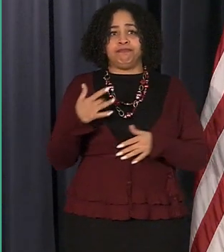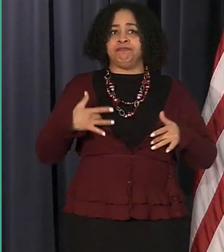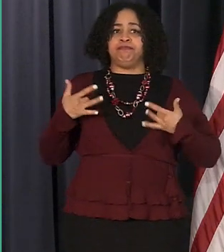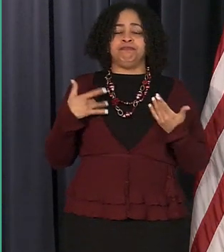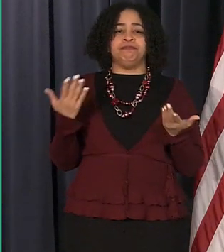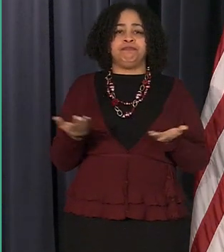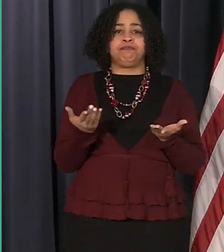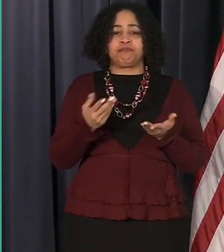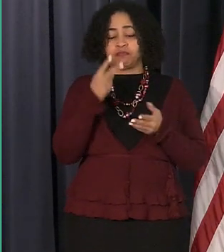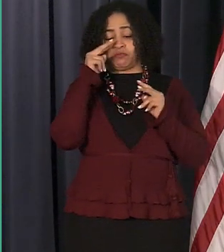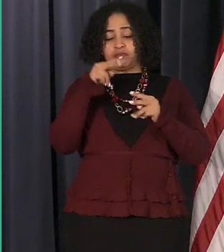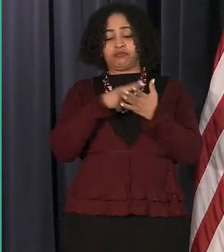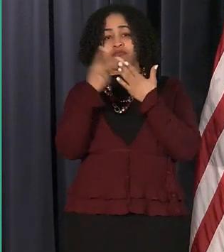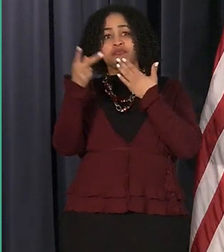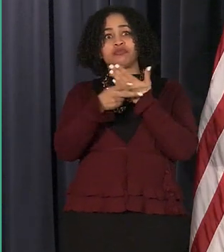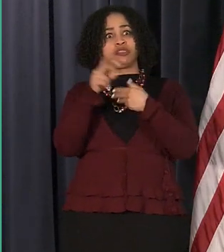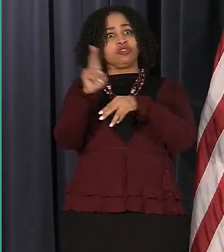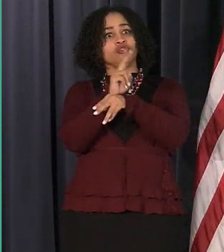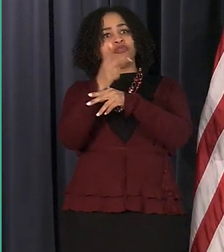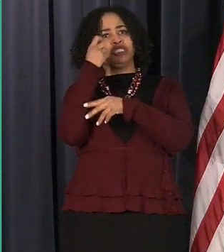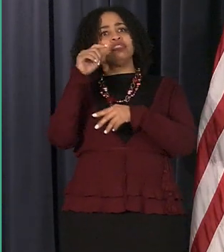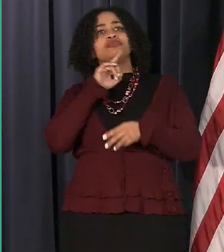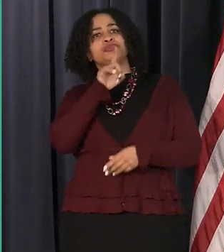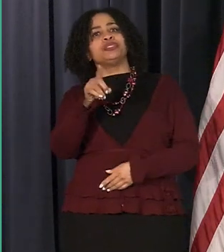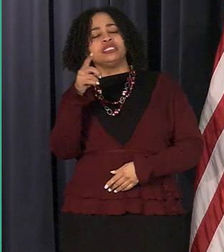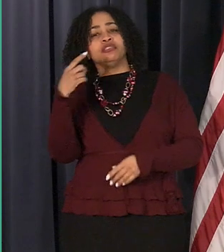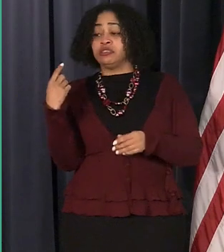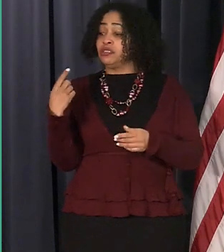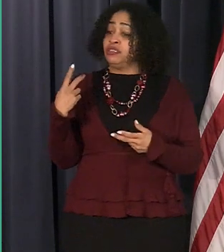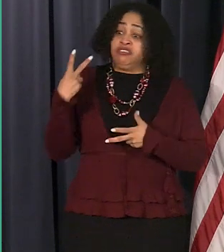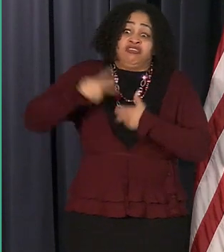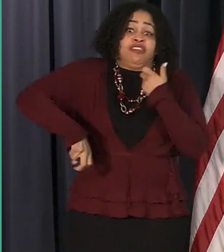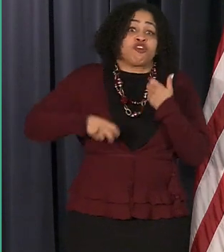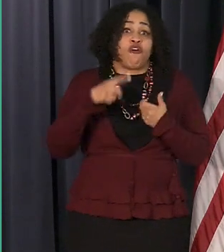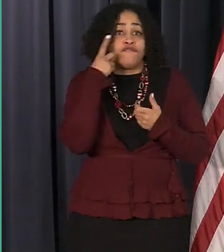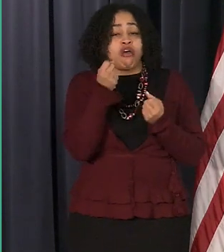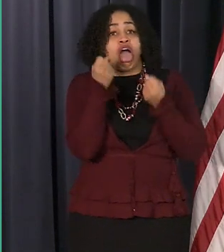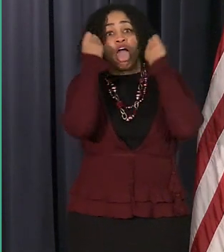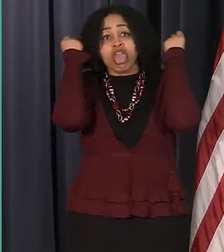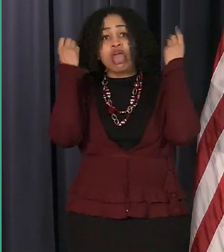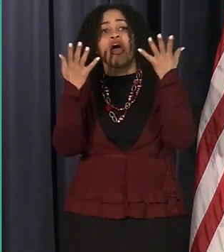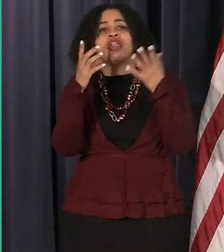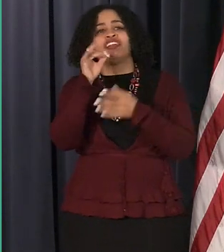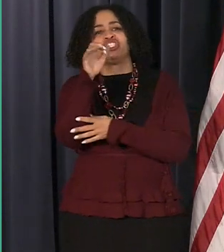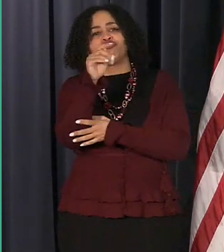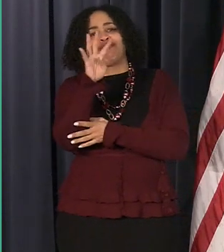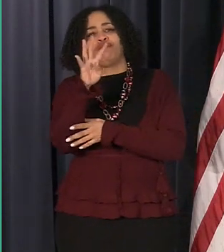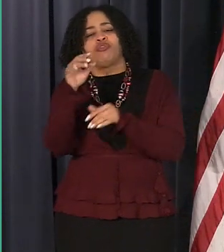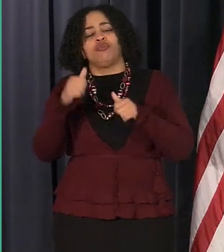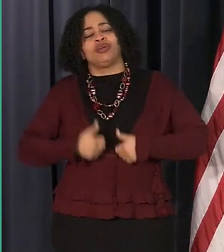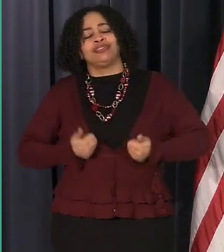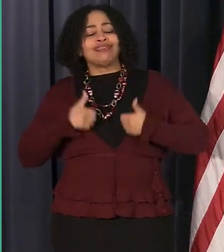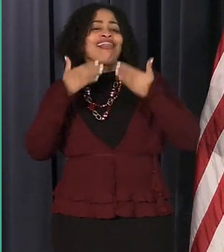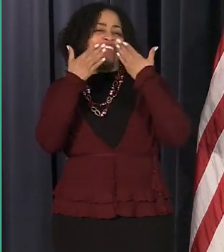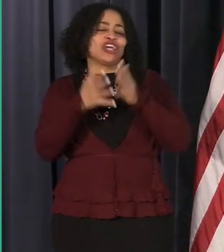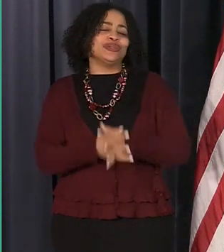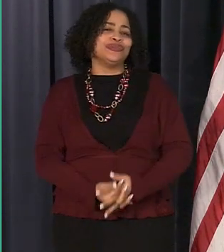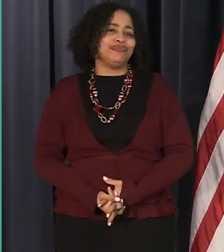program being implemented because it has been uh very difficult for a lot of district 4 residents thank you